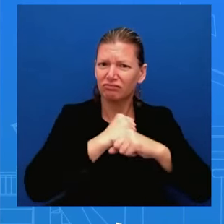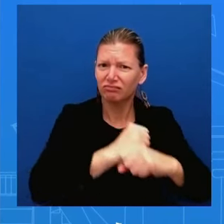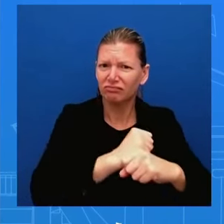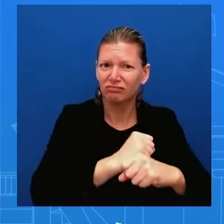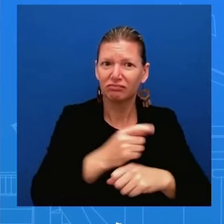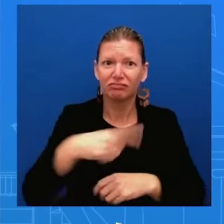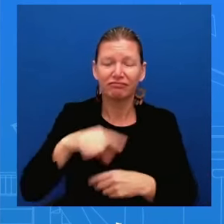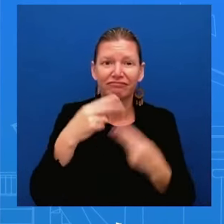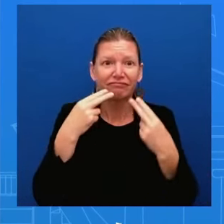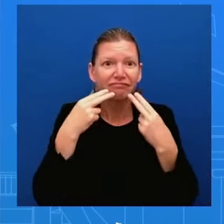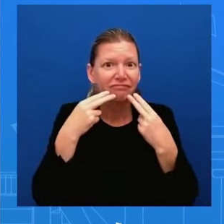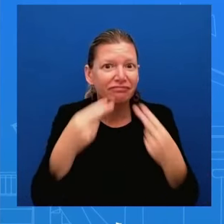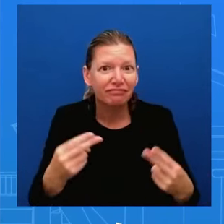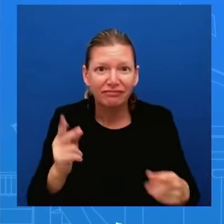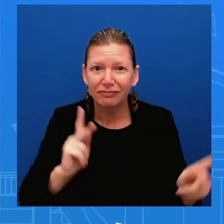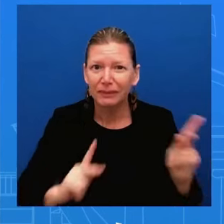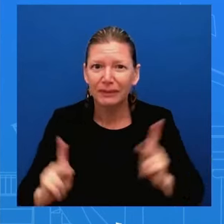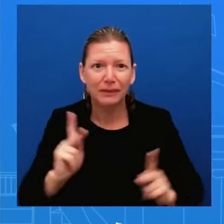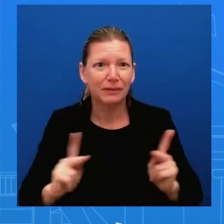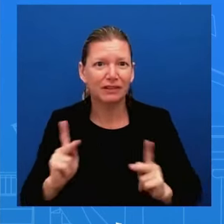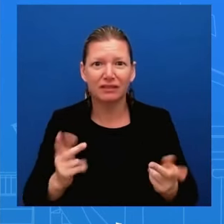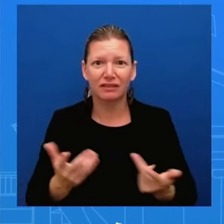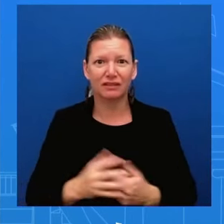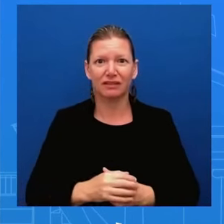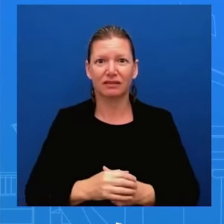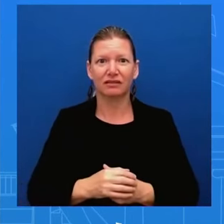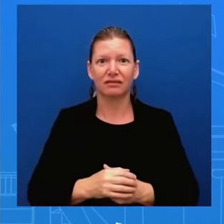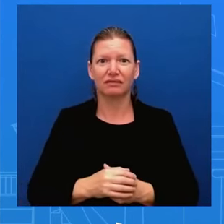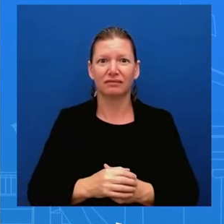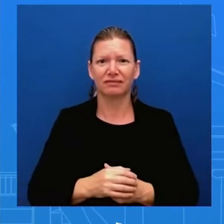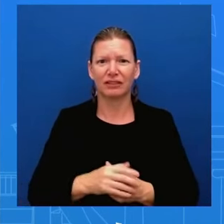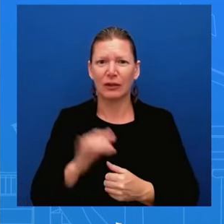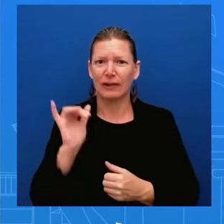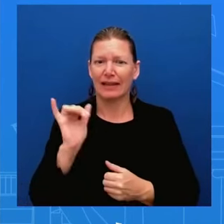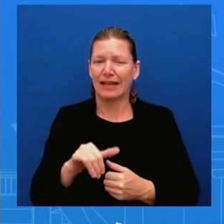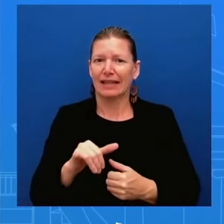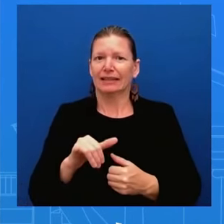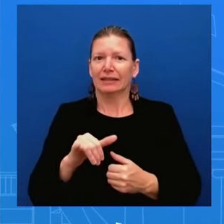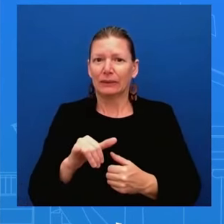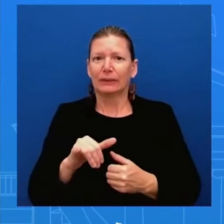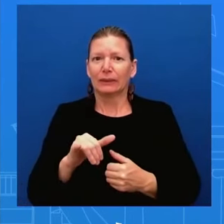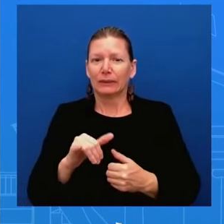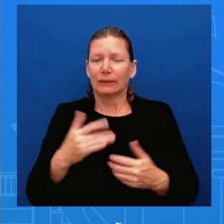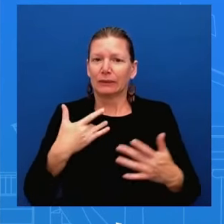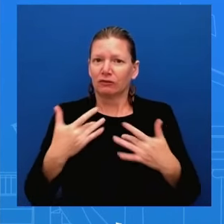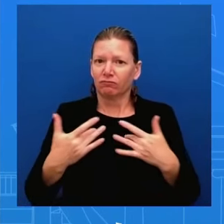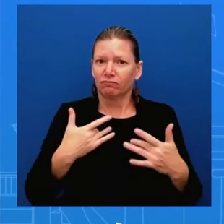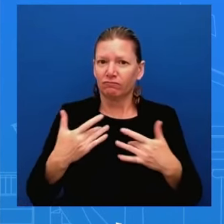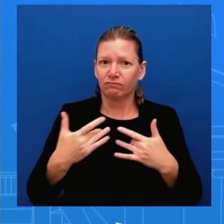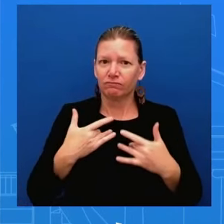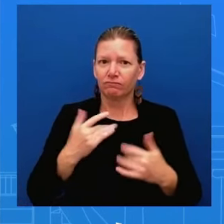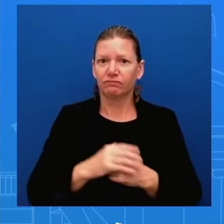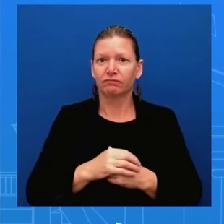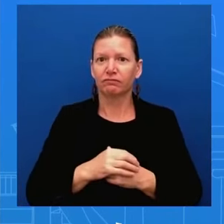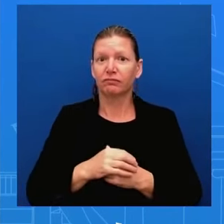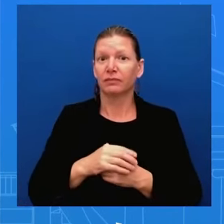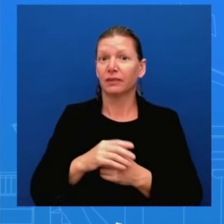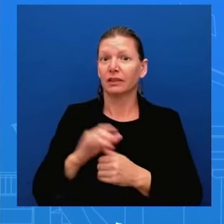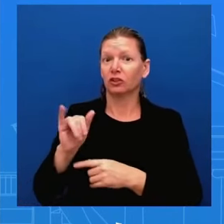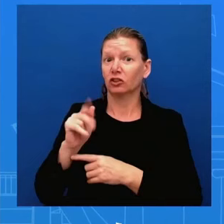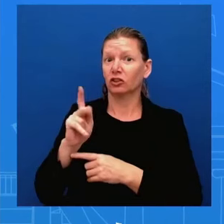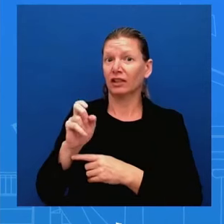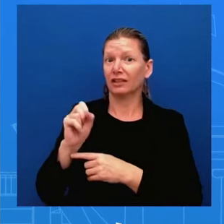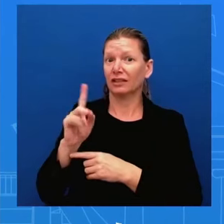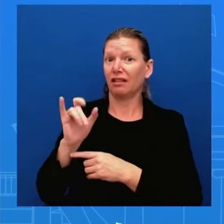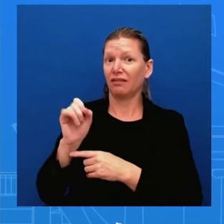uh and so that is uh basically nothing has changed to uh what jake sullivan our national security advisor stated right here at